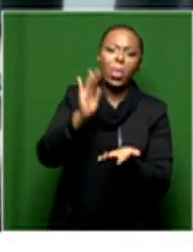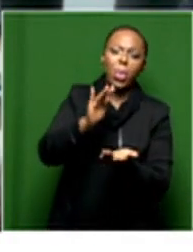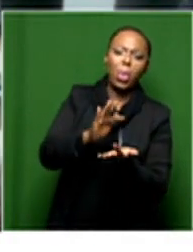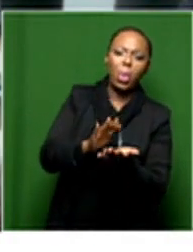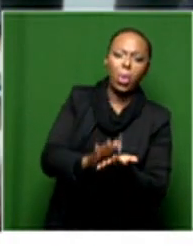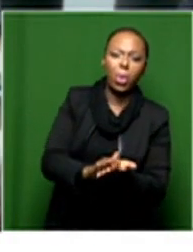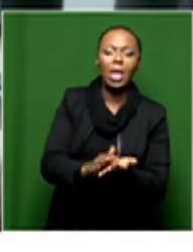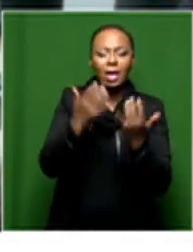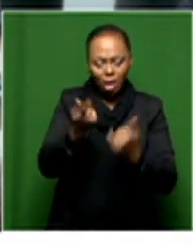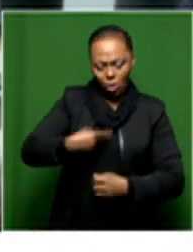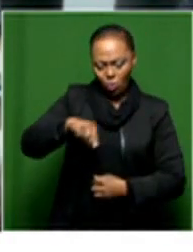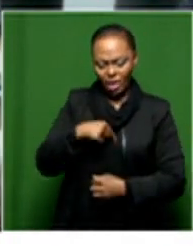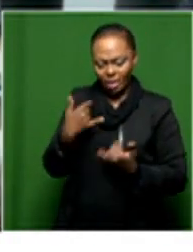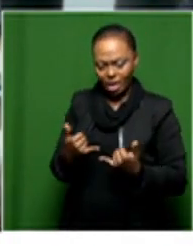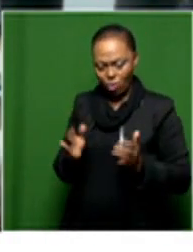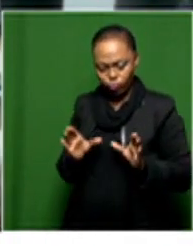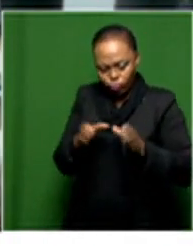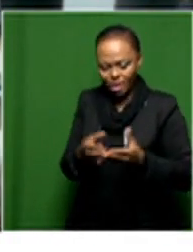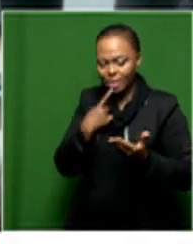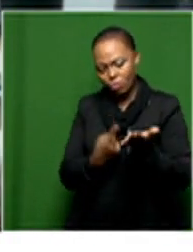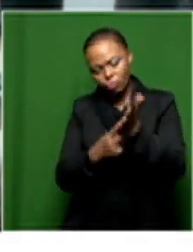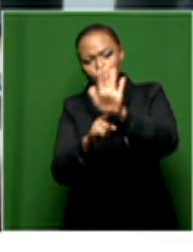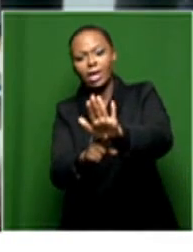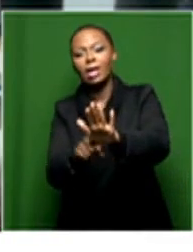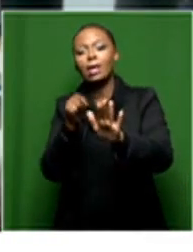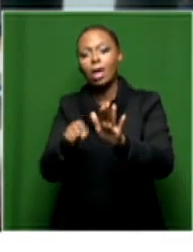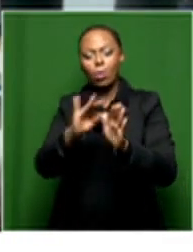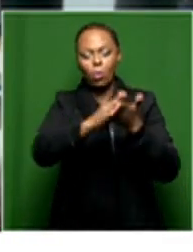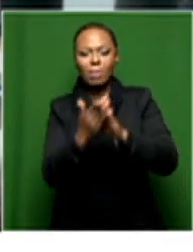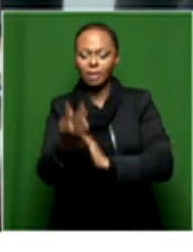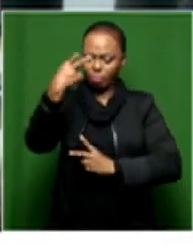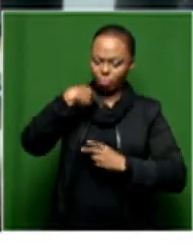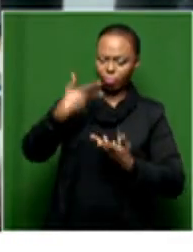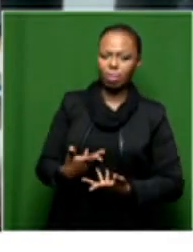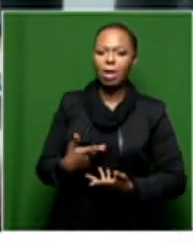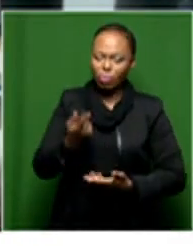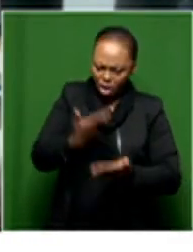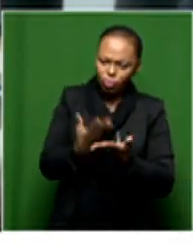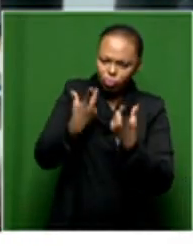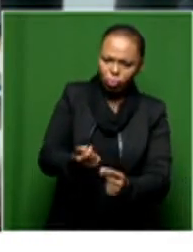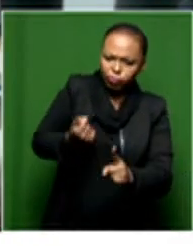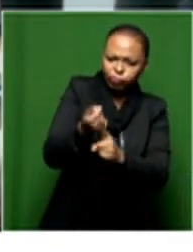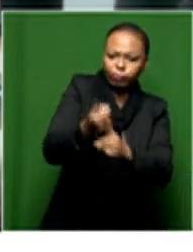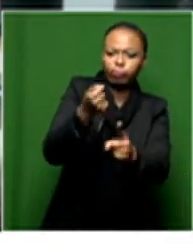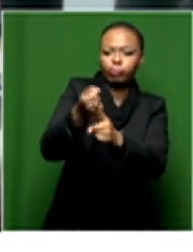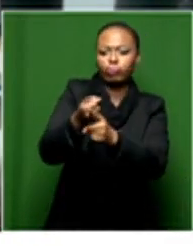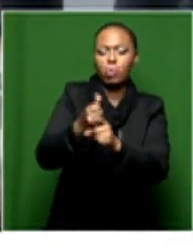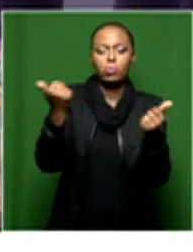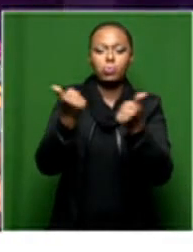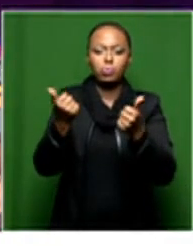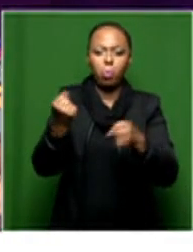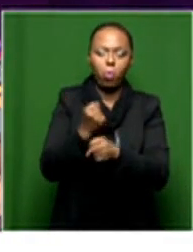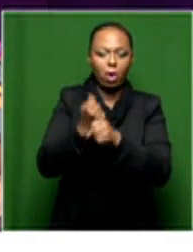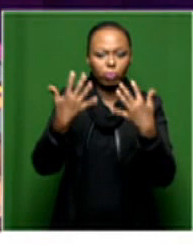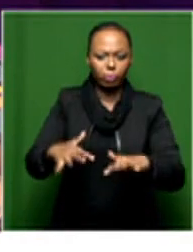to say, we are here as women in the LGBTI community. See us, we are willing to do the groundwork. Yeah, and